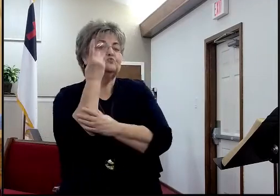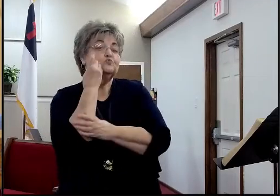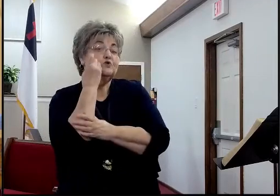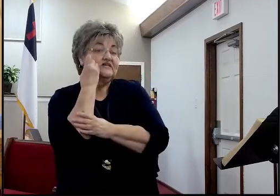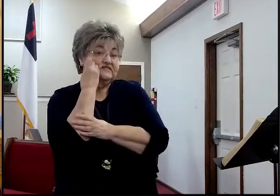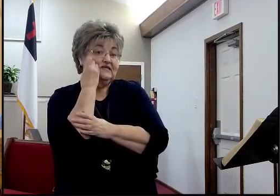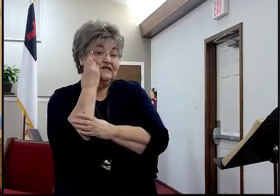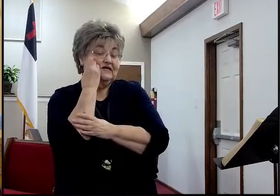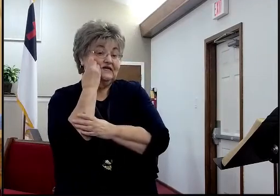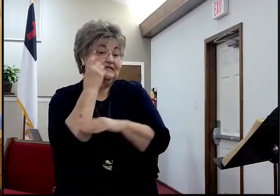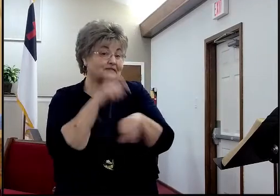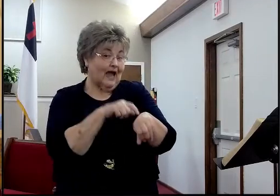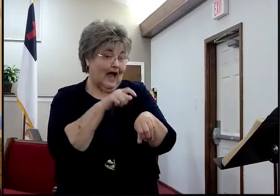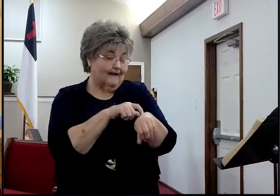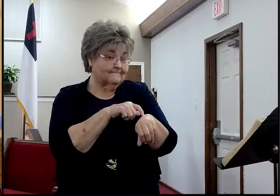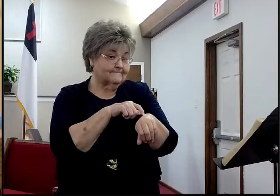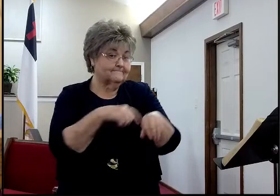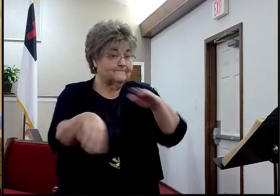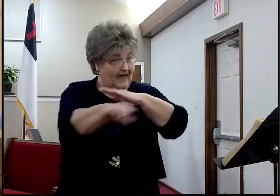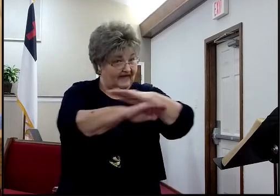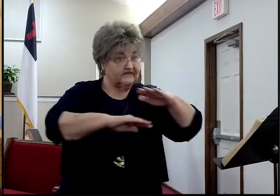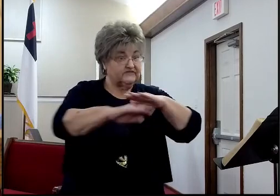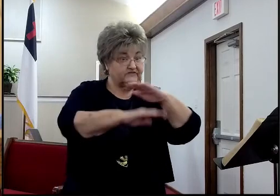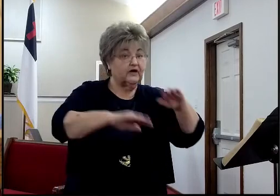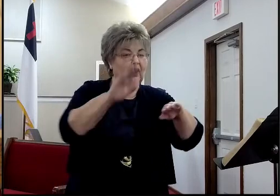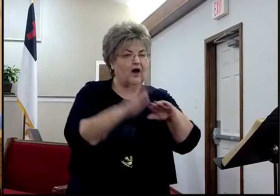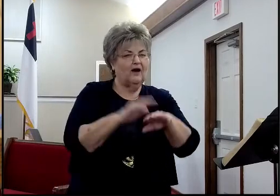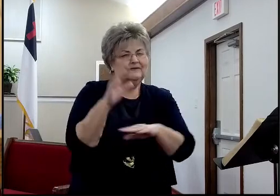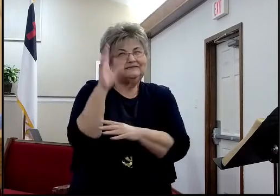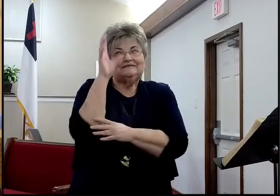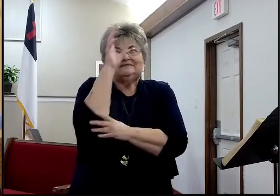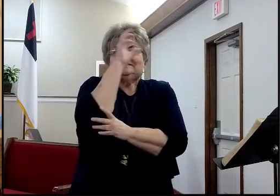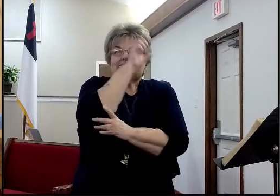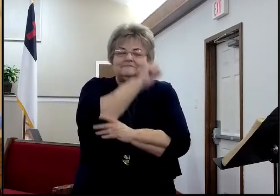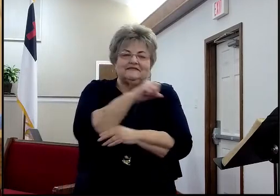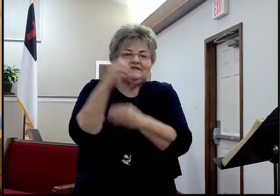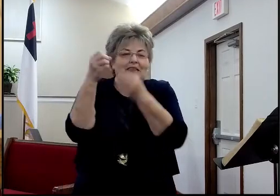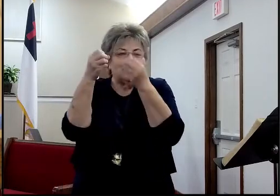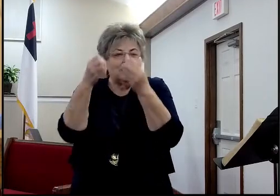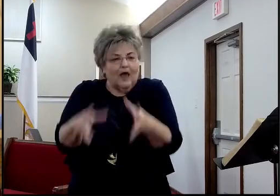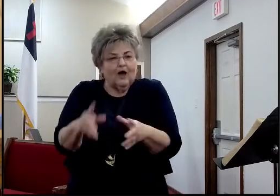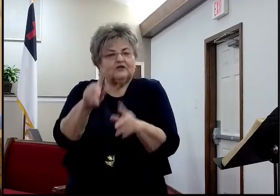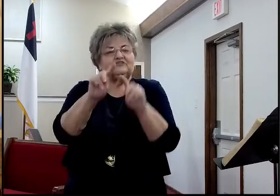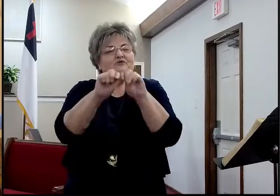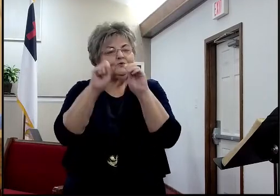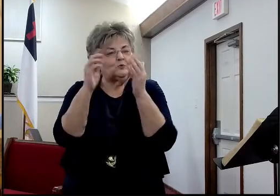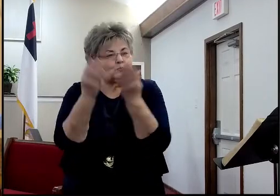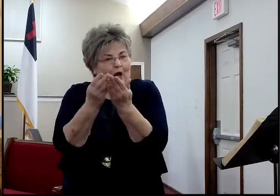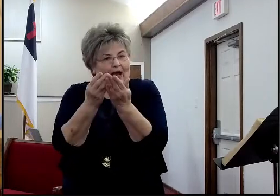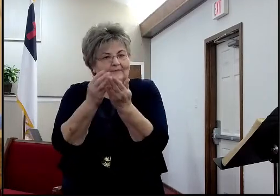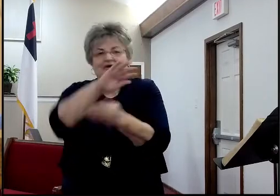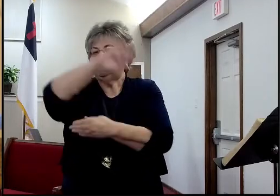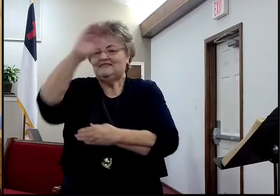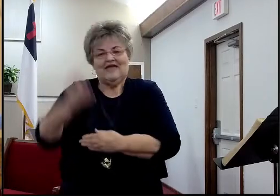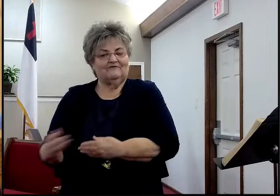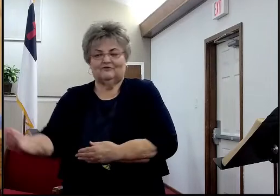in modern times, are based, on, a supposed, lost tribes of Israel, who've never returned, to Israel,